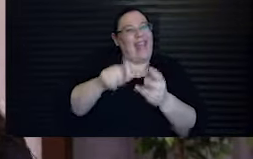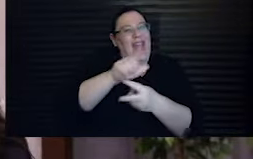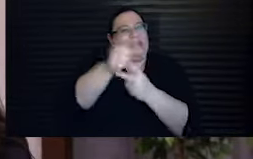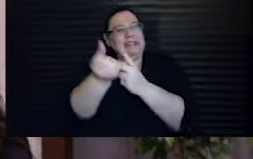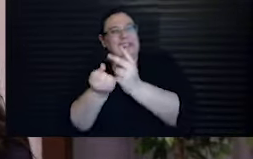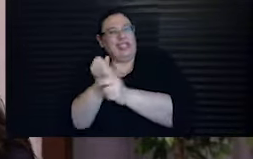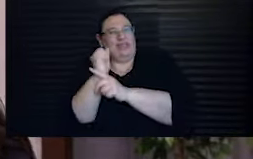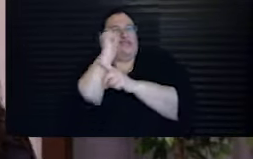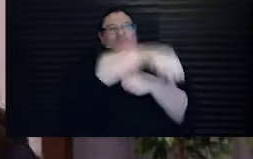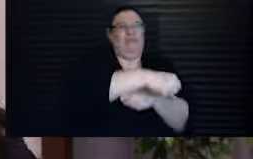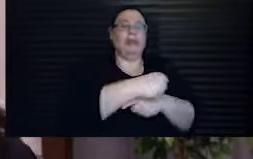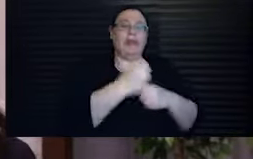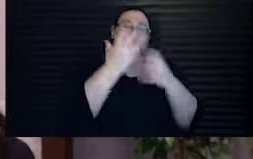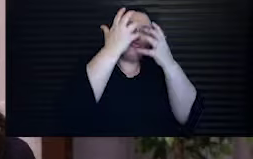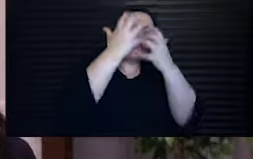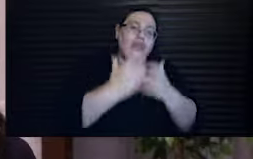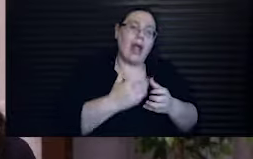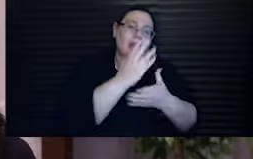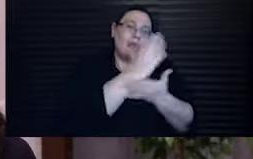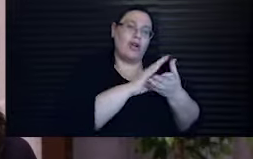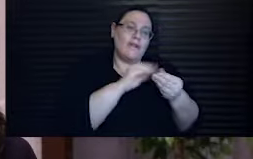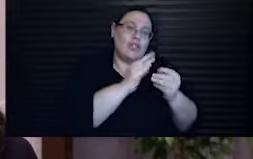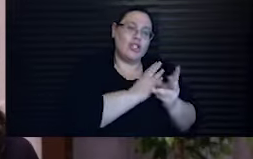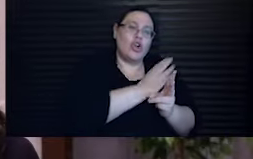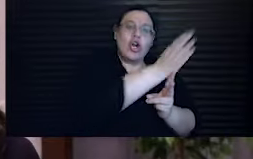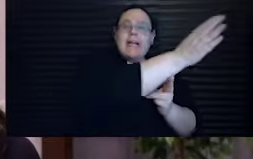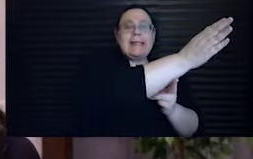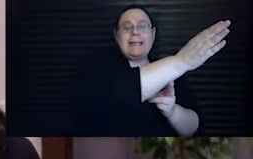the tragic trajectory of their story.